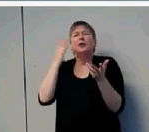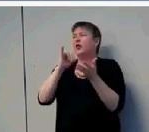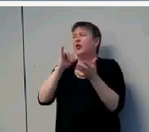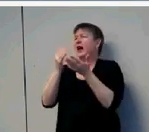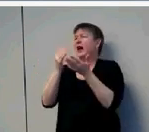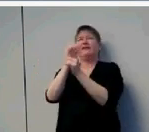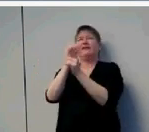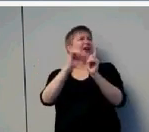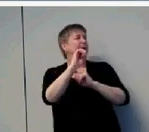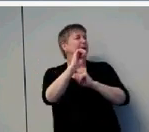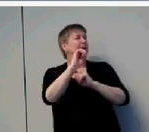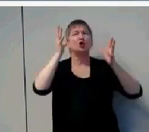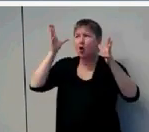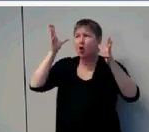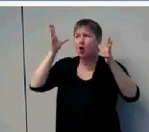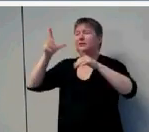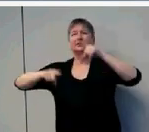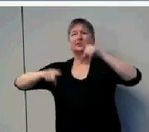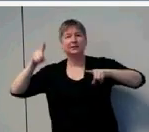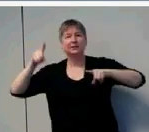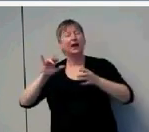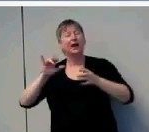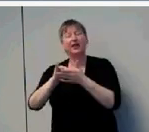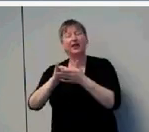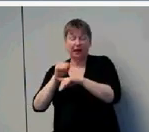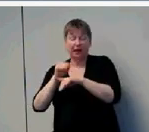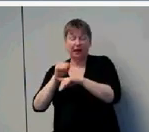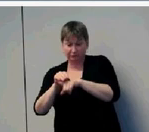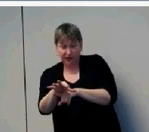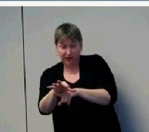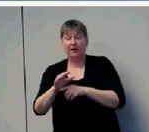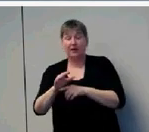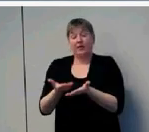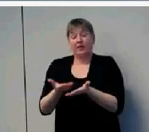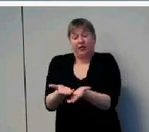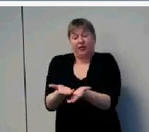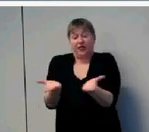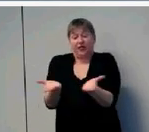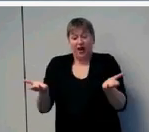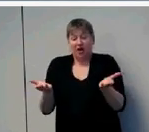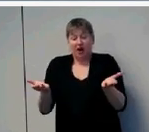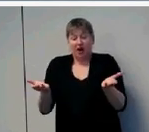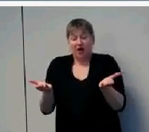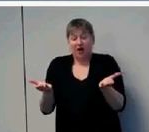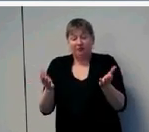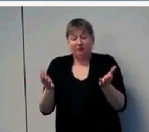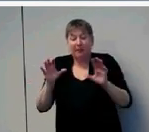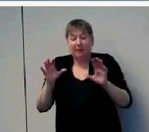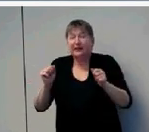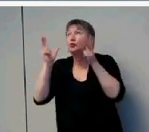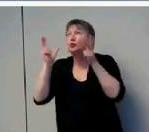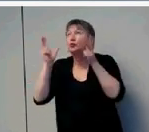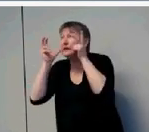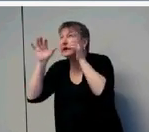environments. And this might further impact the fidelity of the speech signal that they are able to access.